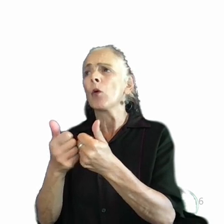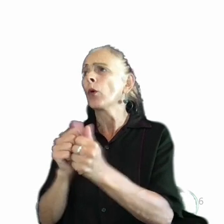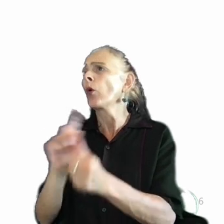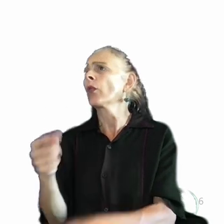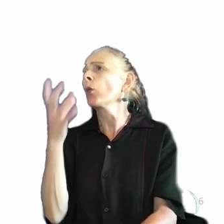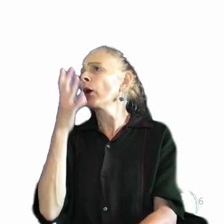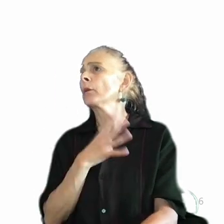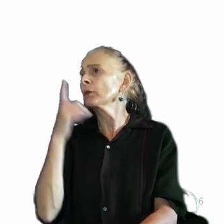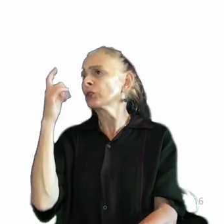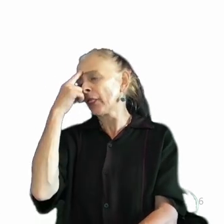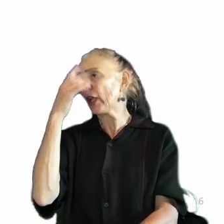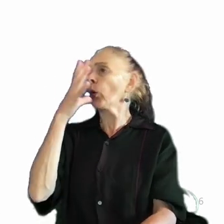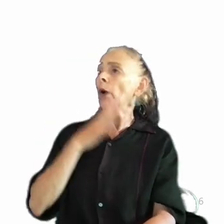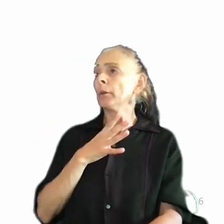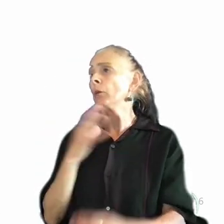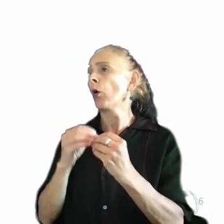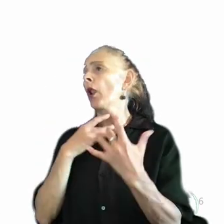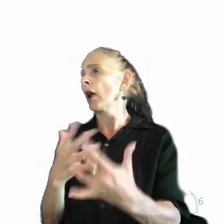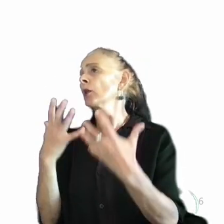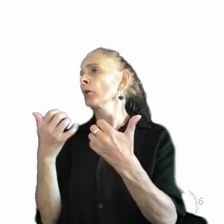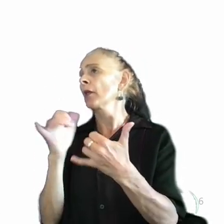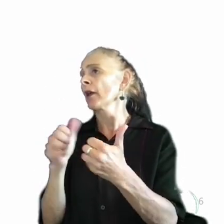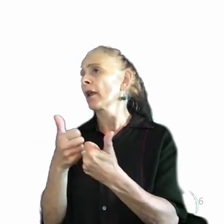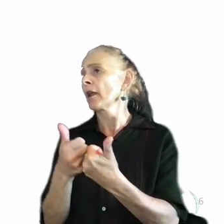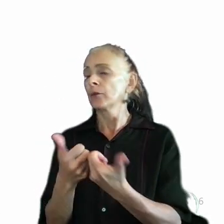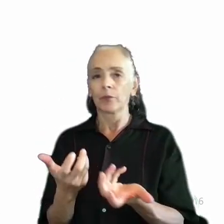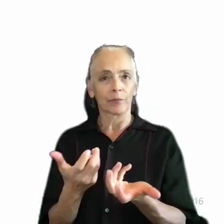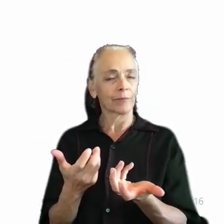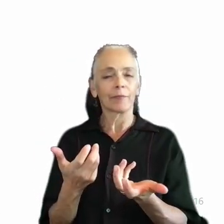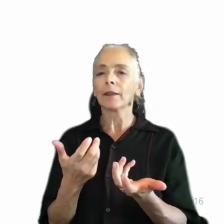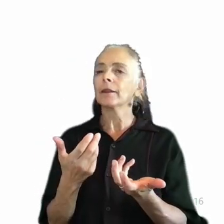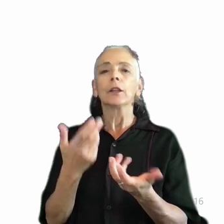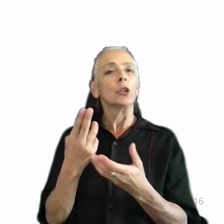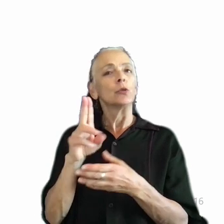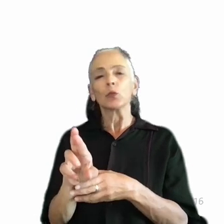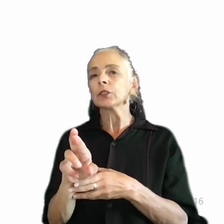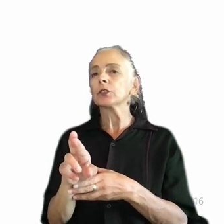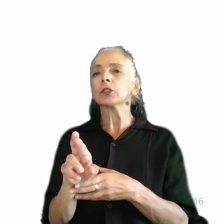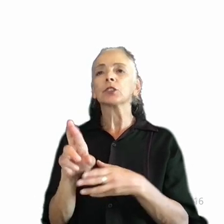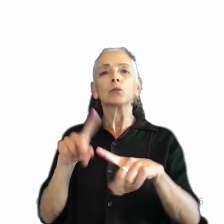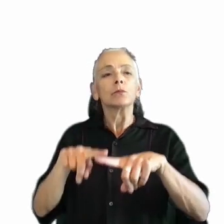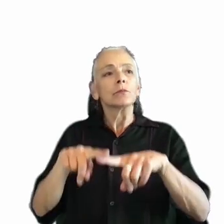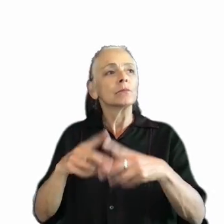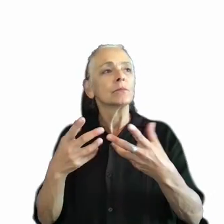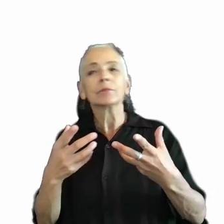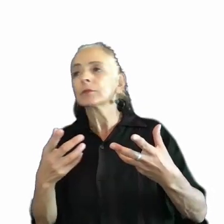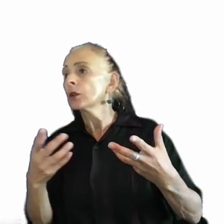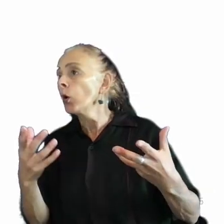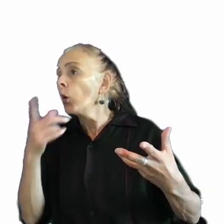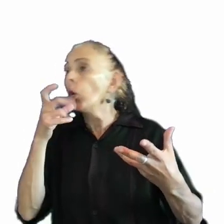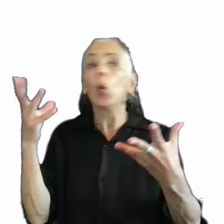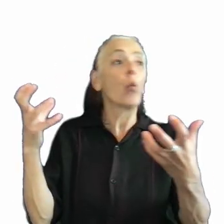are more likely to want to play a cooking game. In games user research, we would recruit on people who like playing cooking games, regardless of gender,